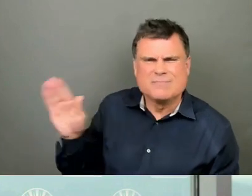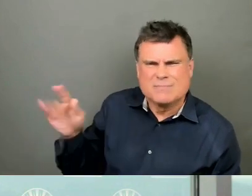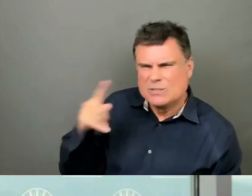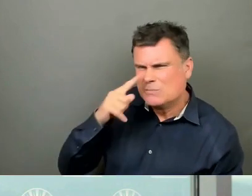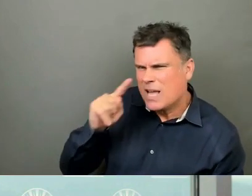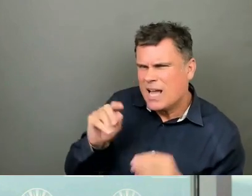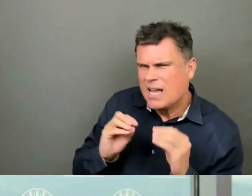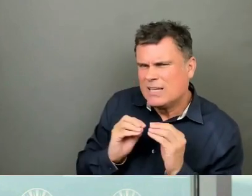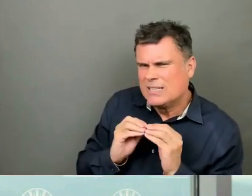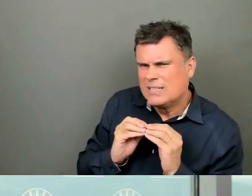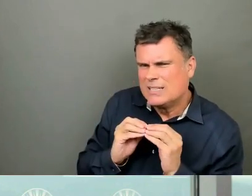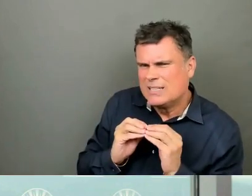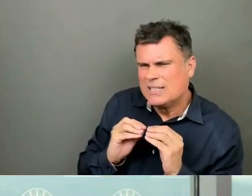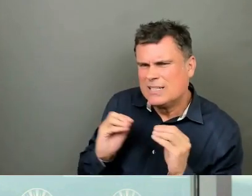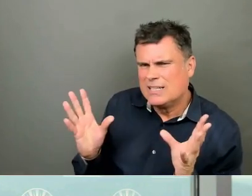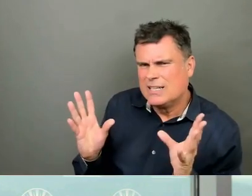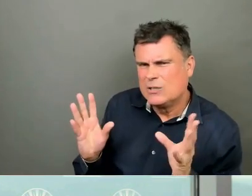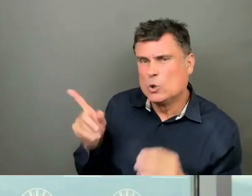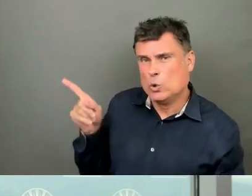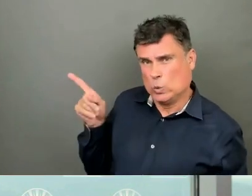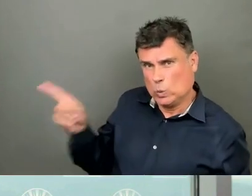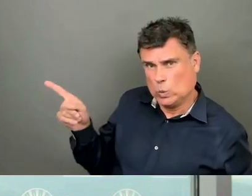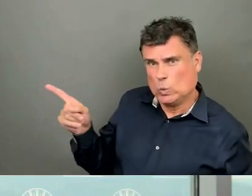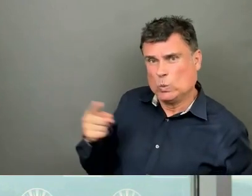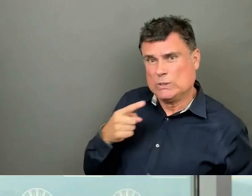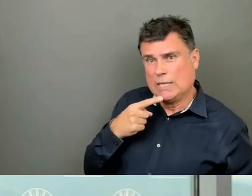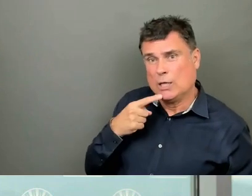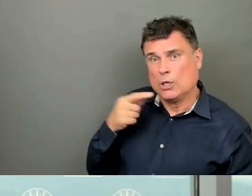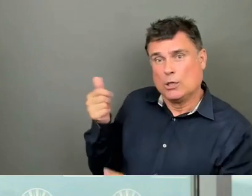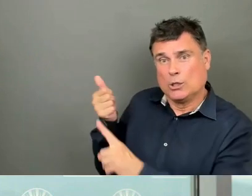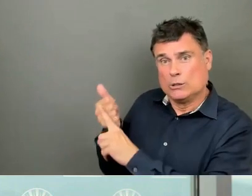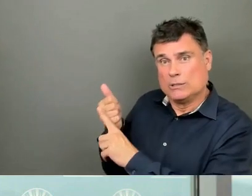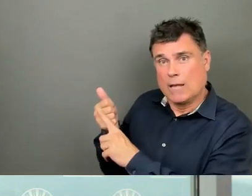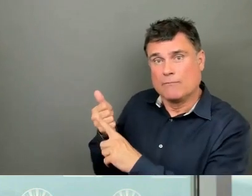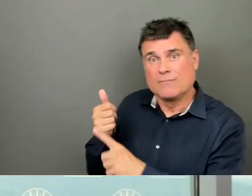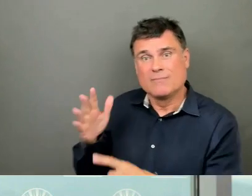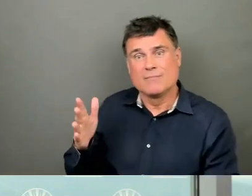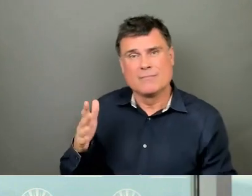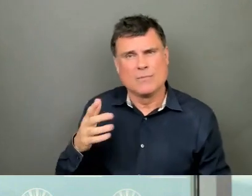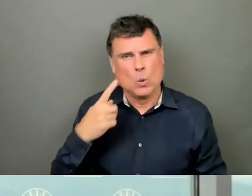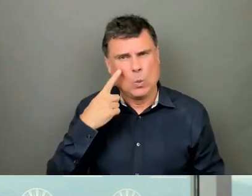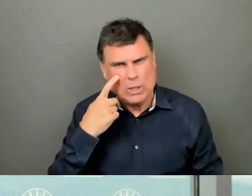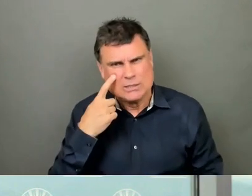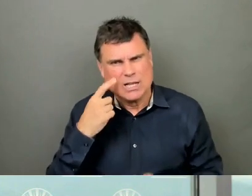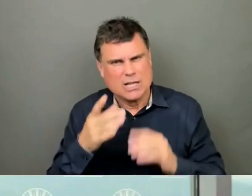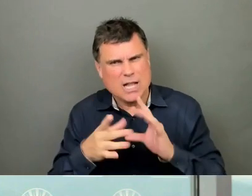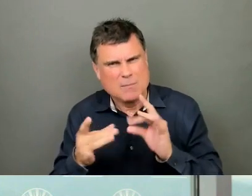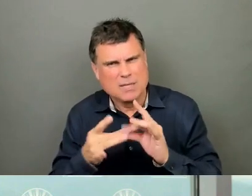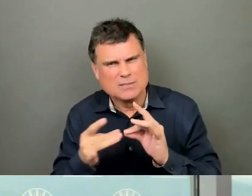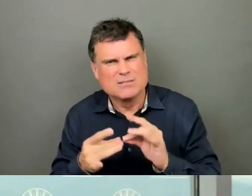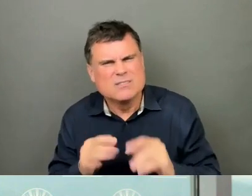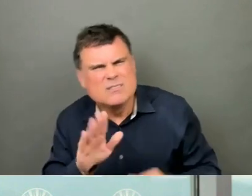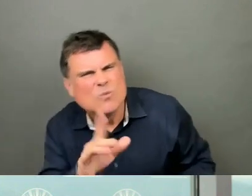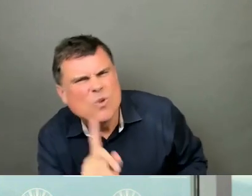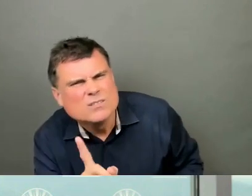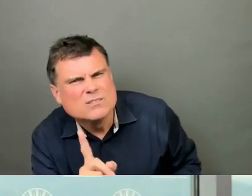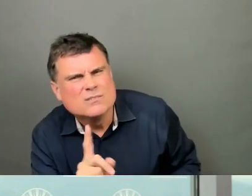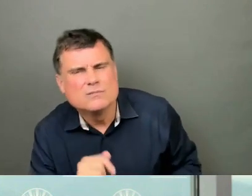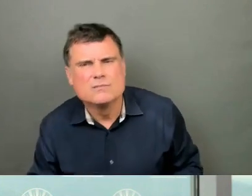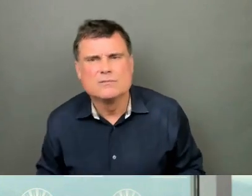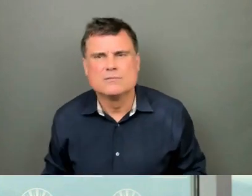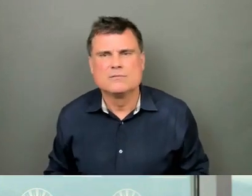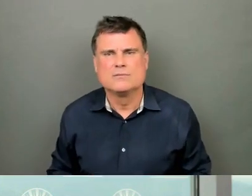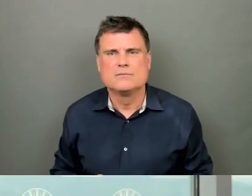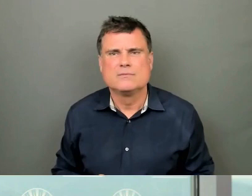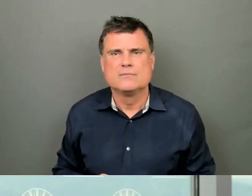Just to clarify, you're, you're refraining from witness evidence of the calling commission, correct? David? Pardon me? You're, you're